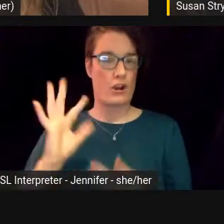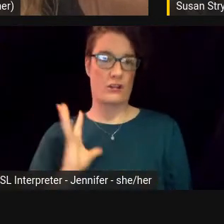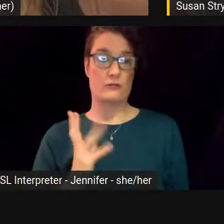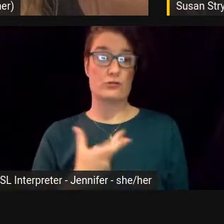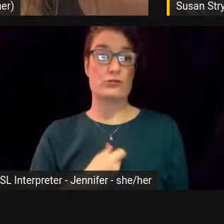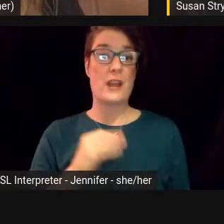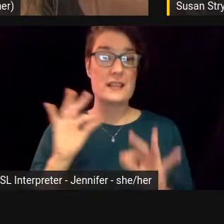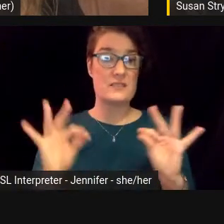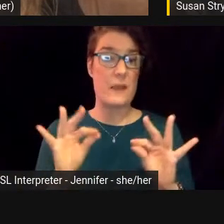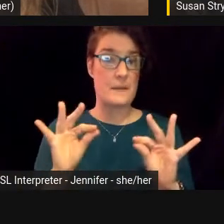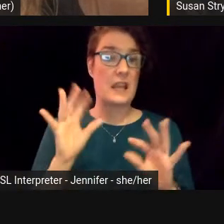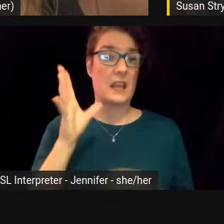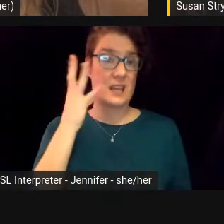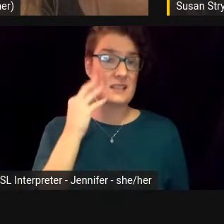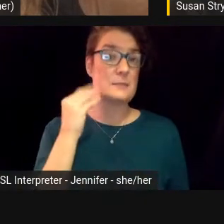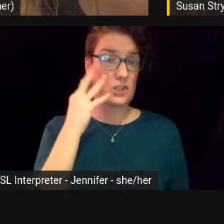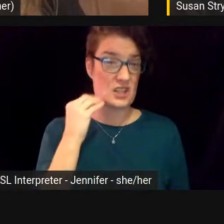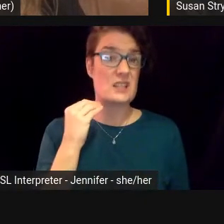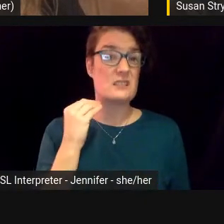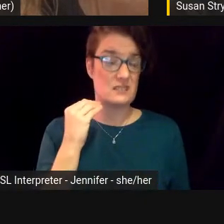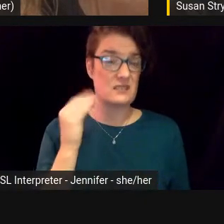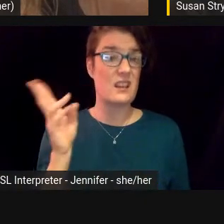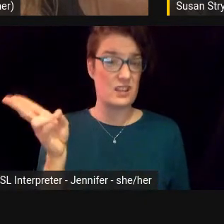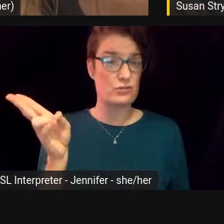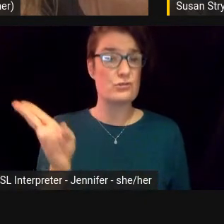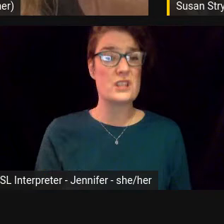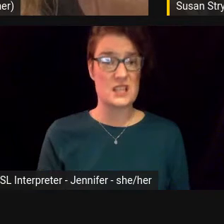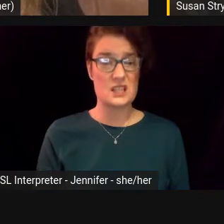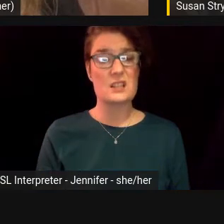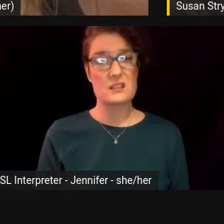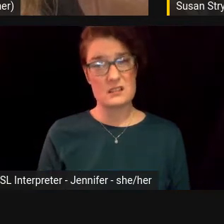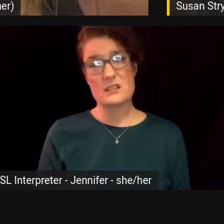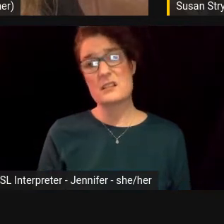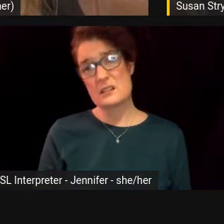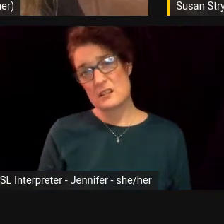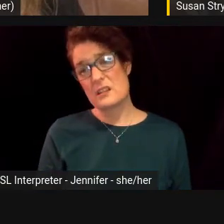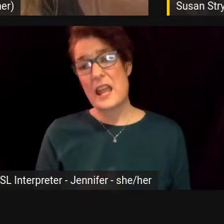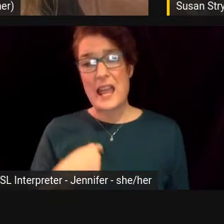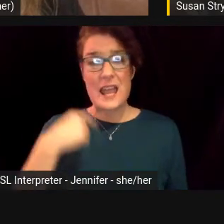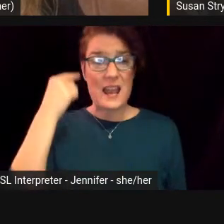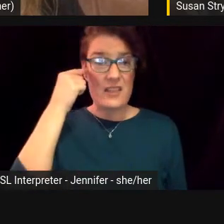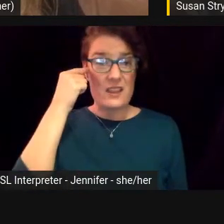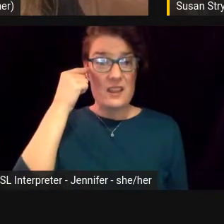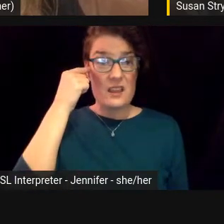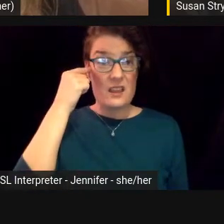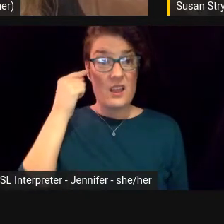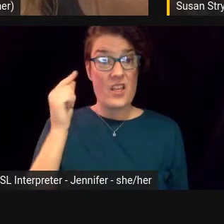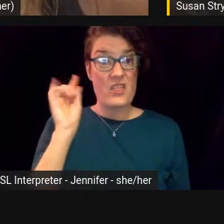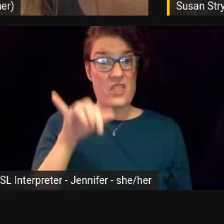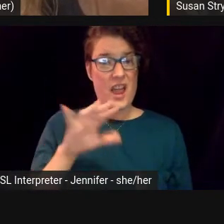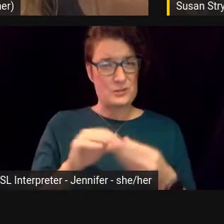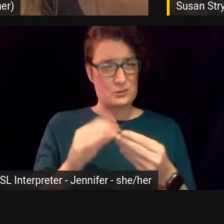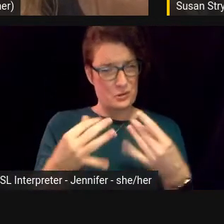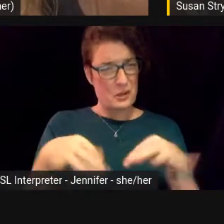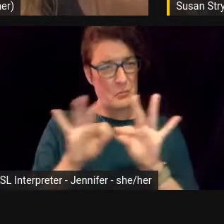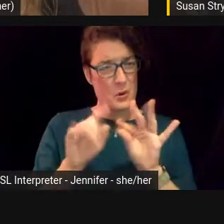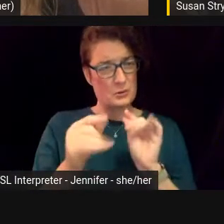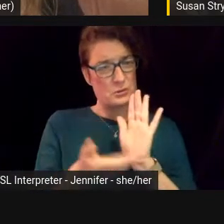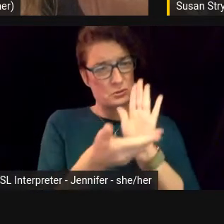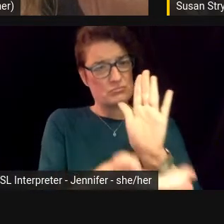experience and history. And, um, you know, I think it, those stories should be told.